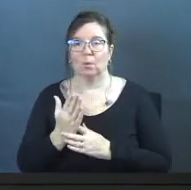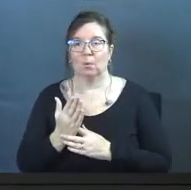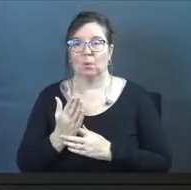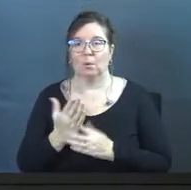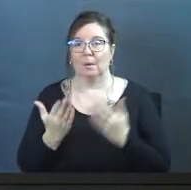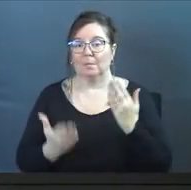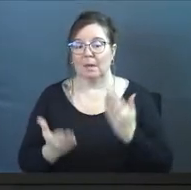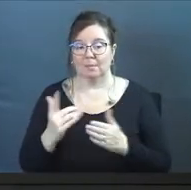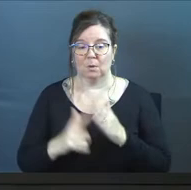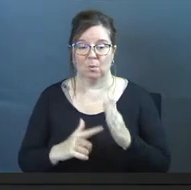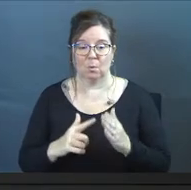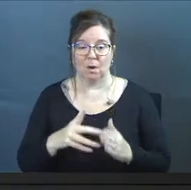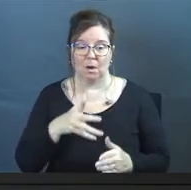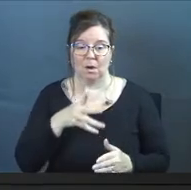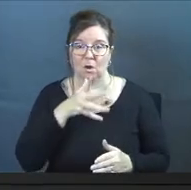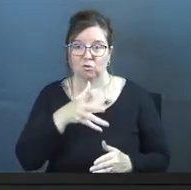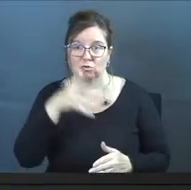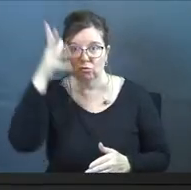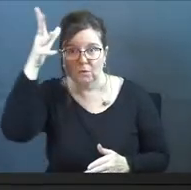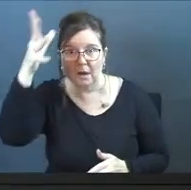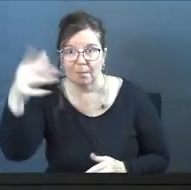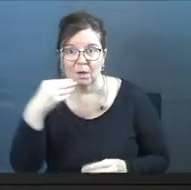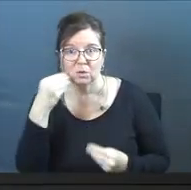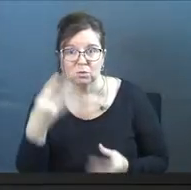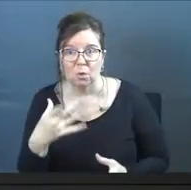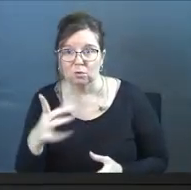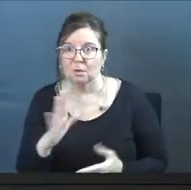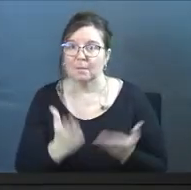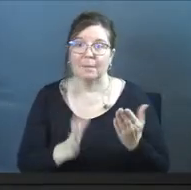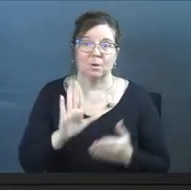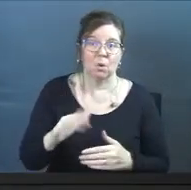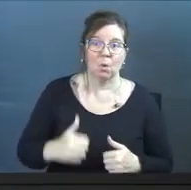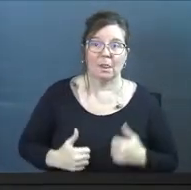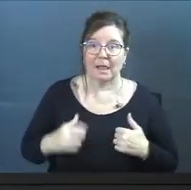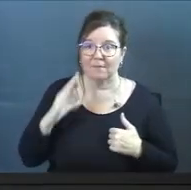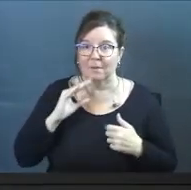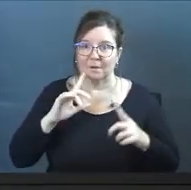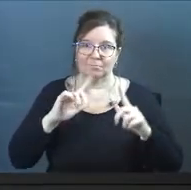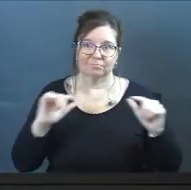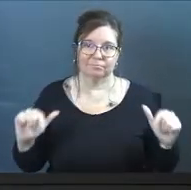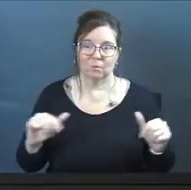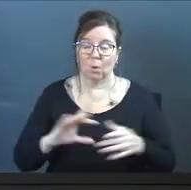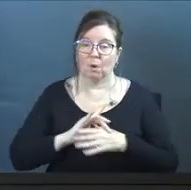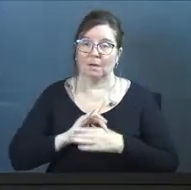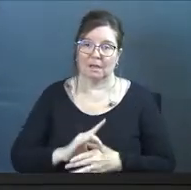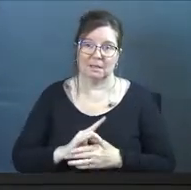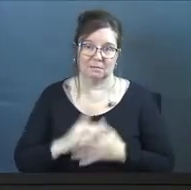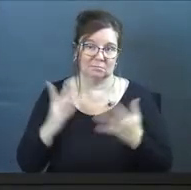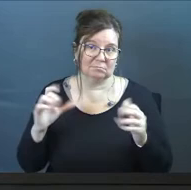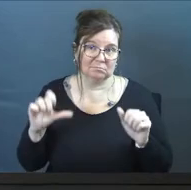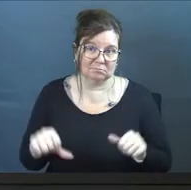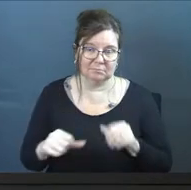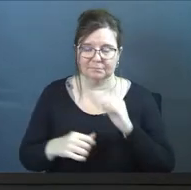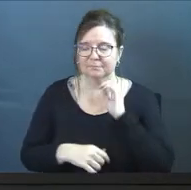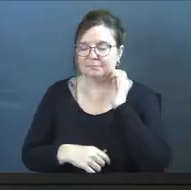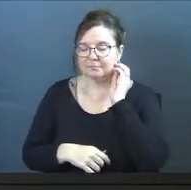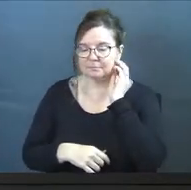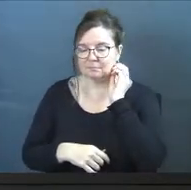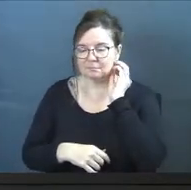maybe what grandpa told you, maybe just your life experience or context. But